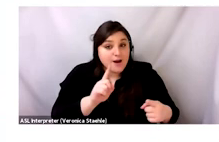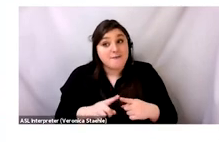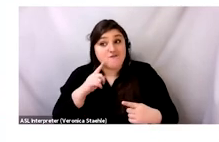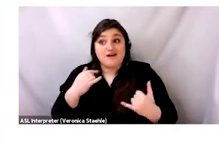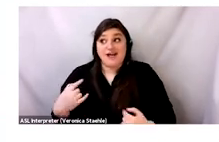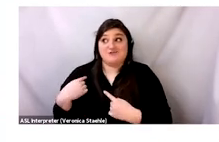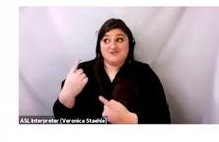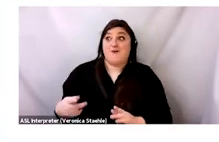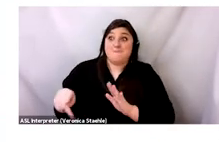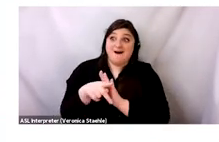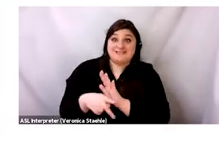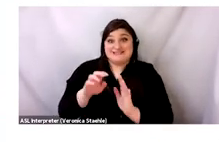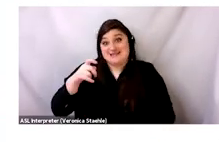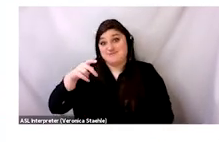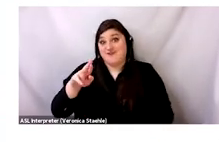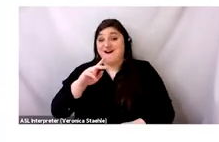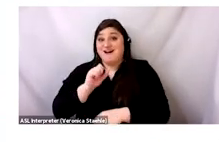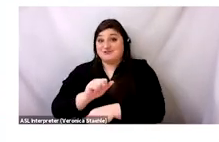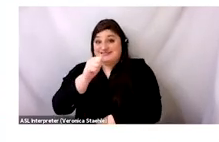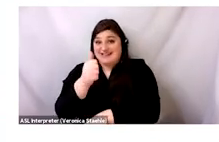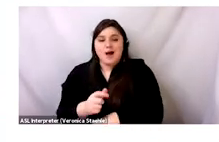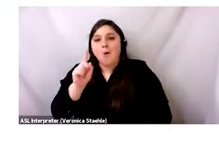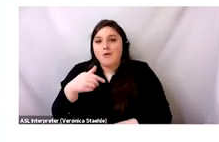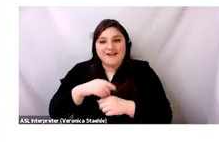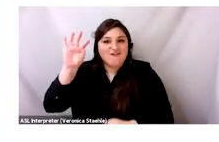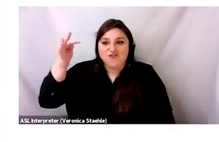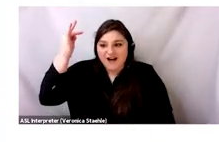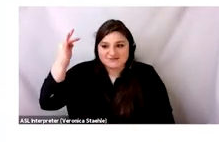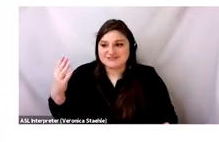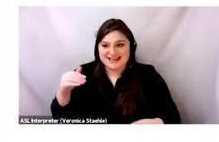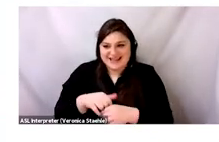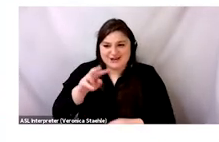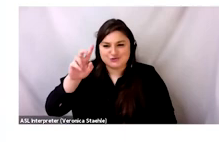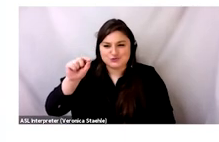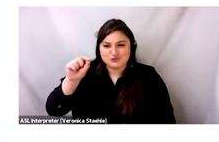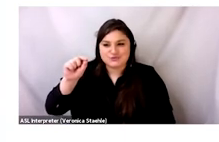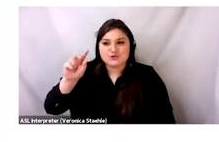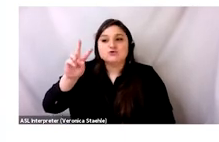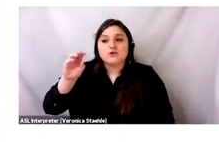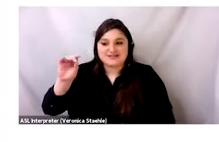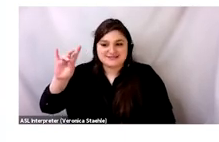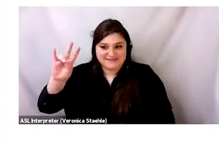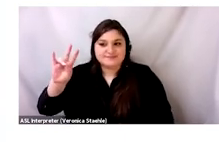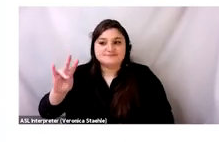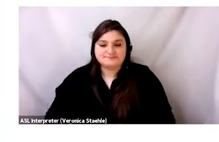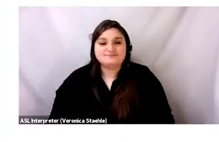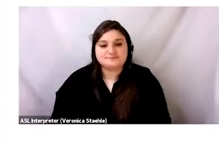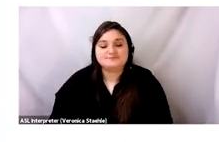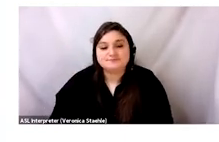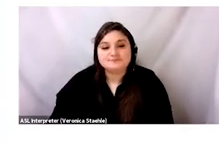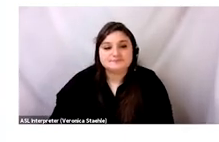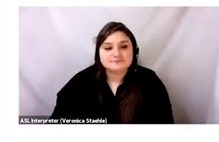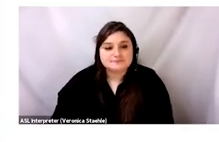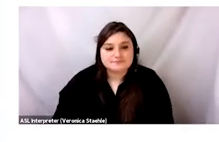and the USA. But so far, the only EPR textile policy that we have in the world was established in France. And that was in